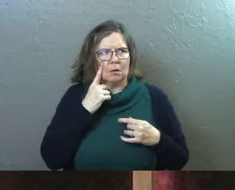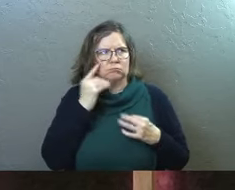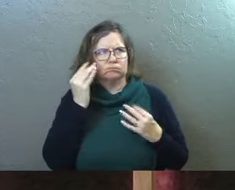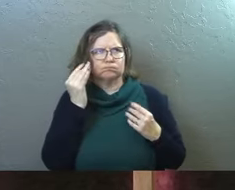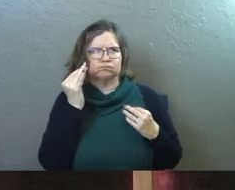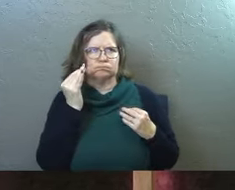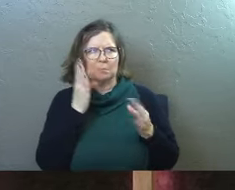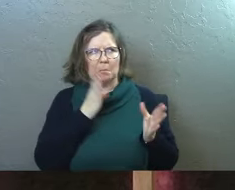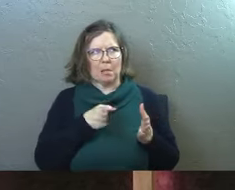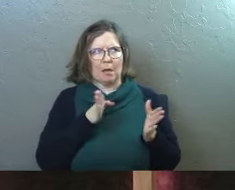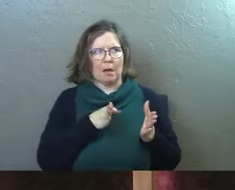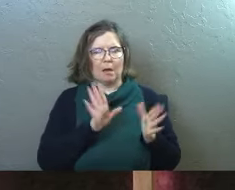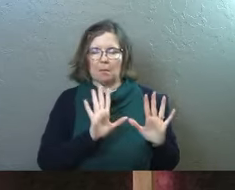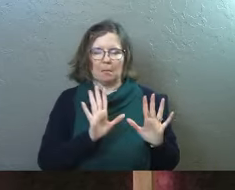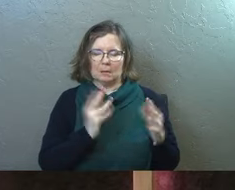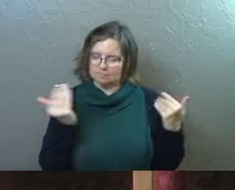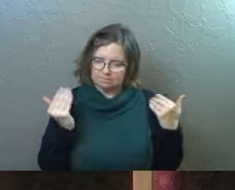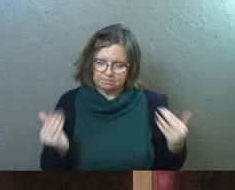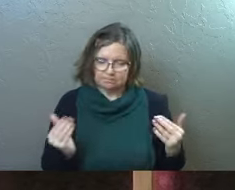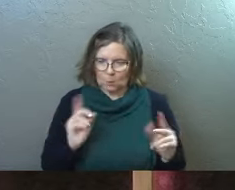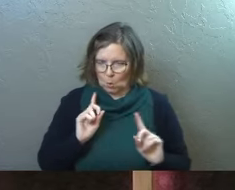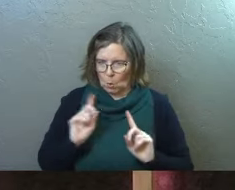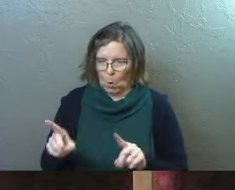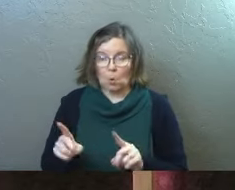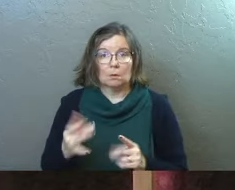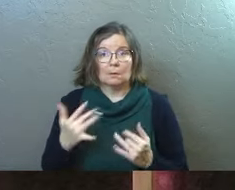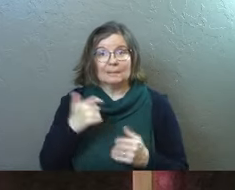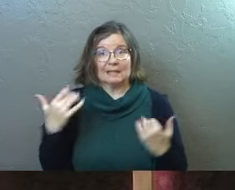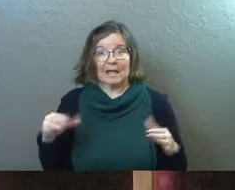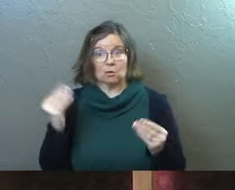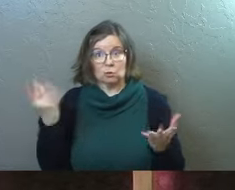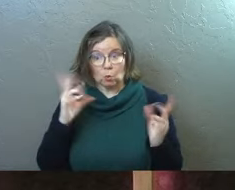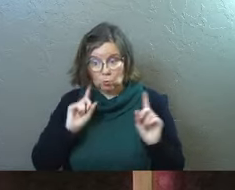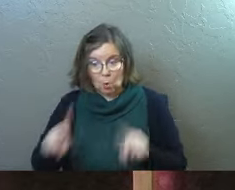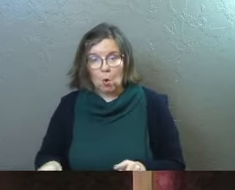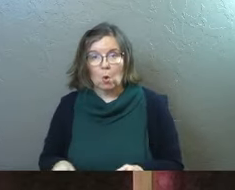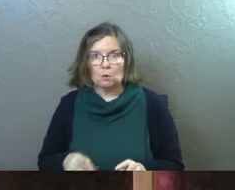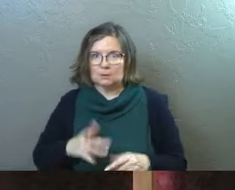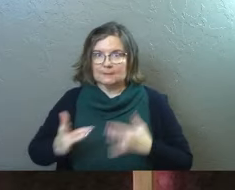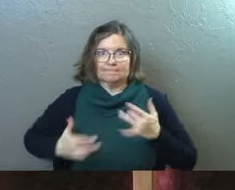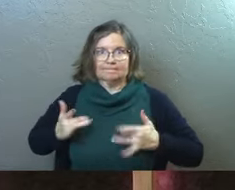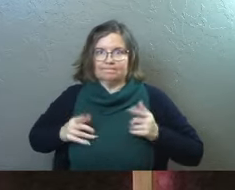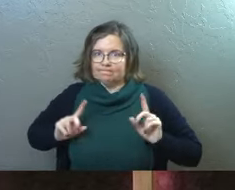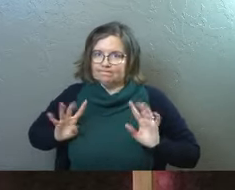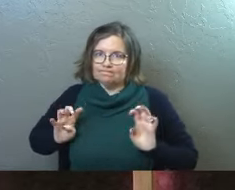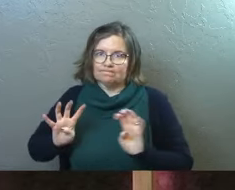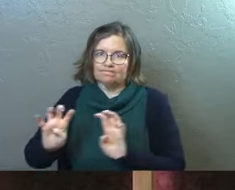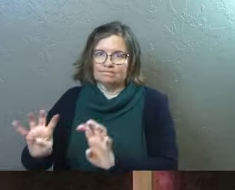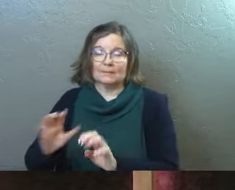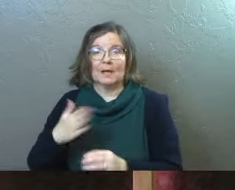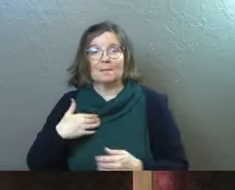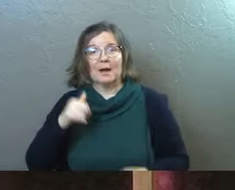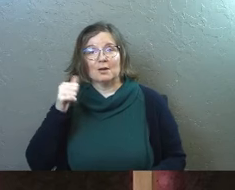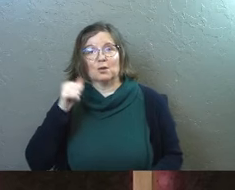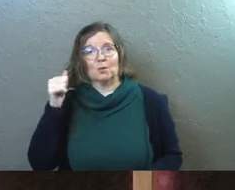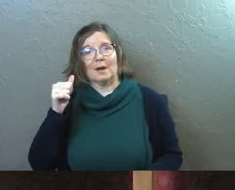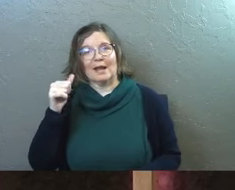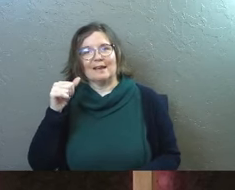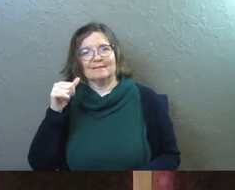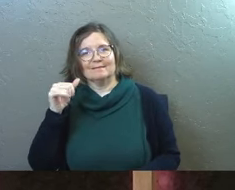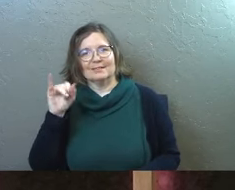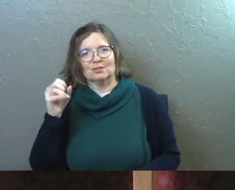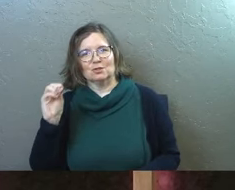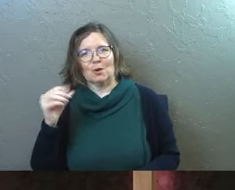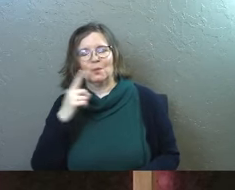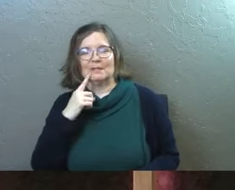We're not going to make a plan. We're just going to go right now because the angel just told us, let's go. There's exuberance. My great aunt Joe would say